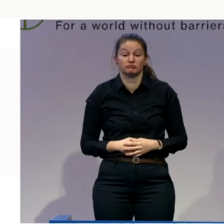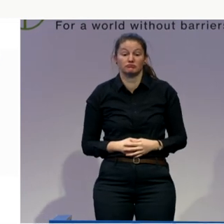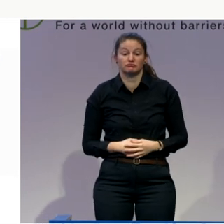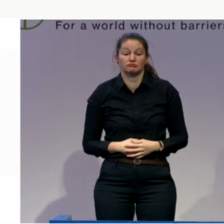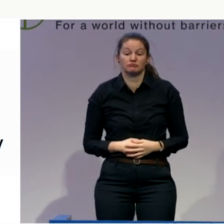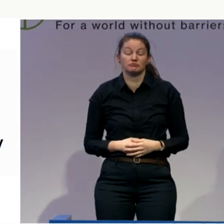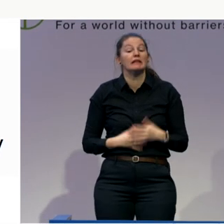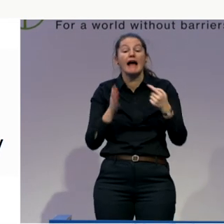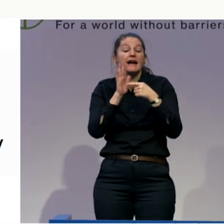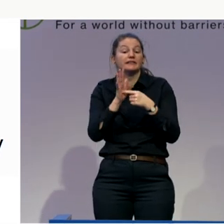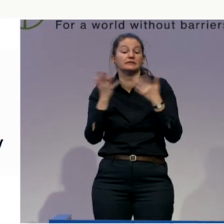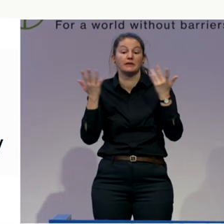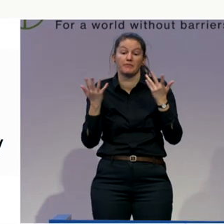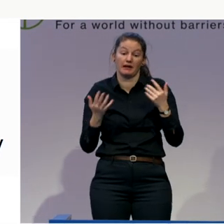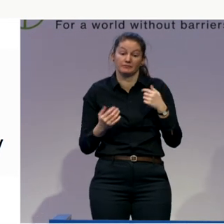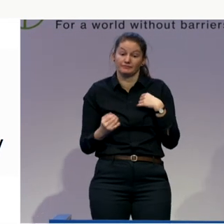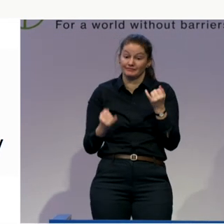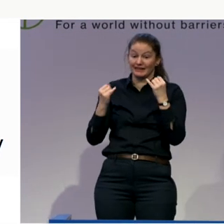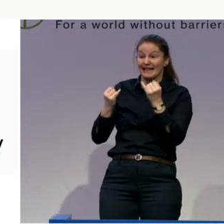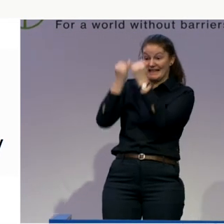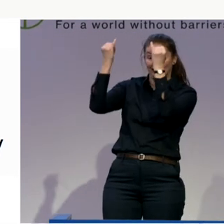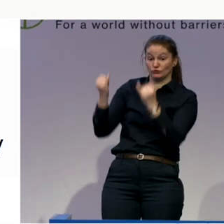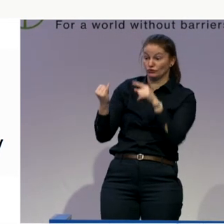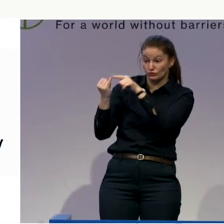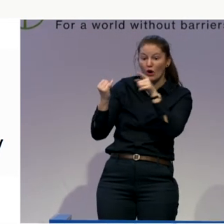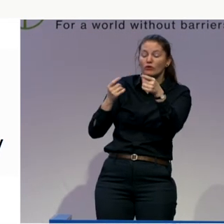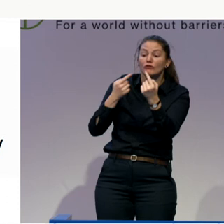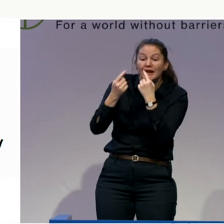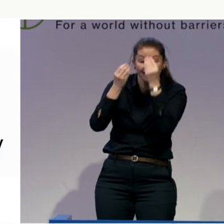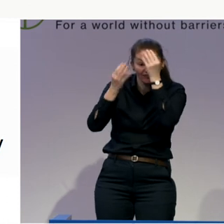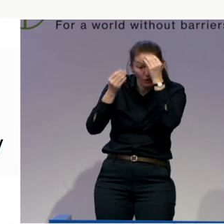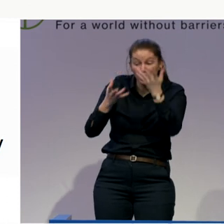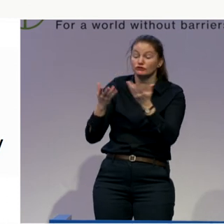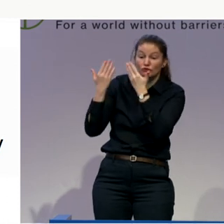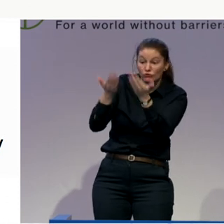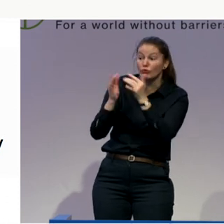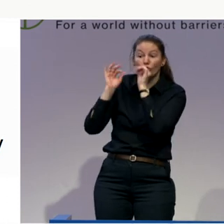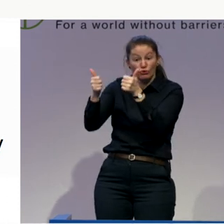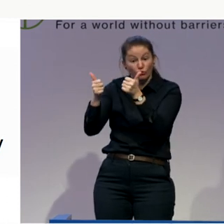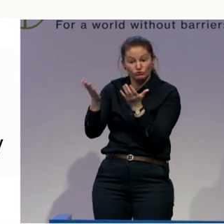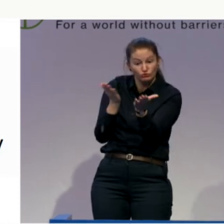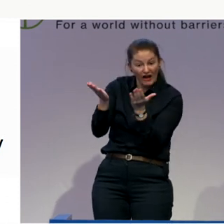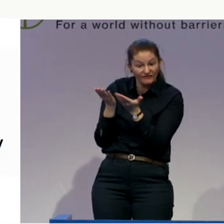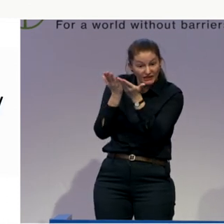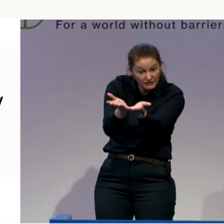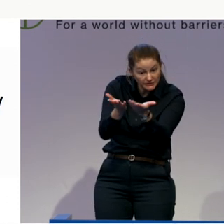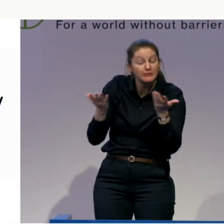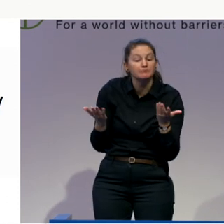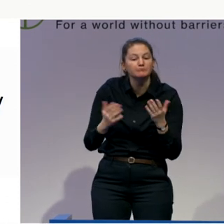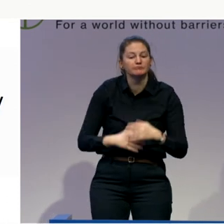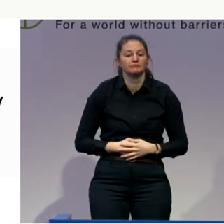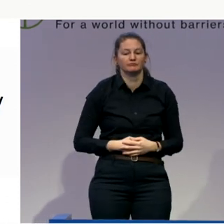it's all fairly new. I'm just going to give some numbers, just a couple. So